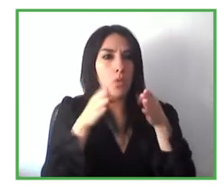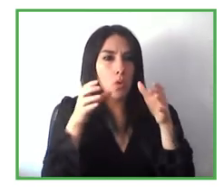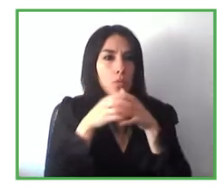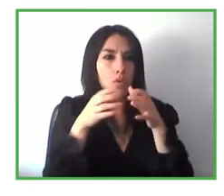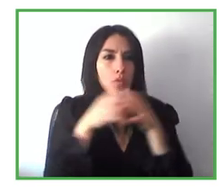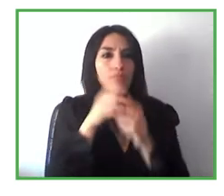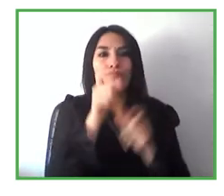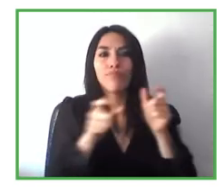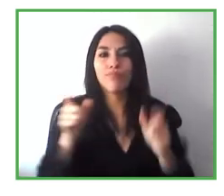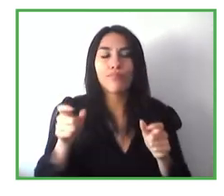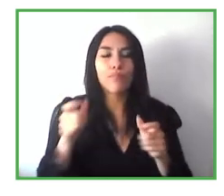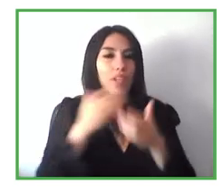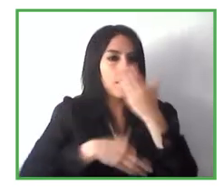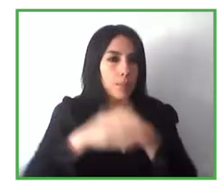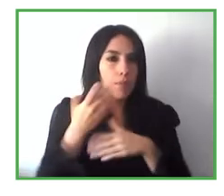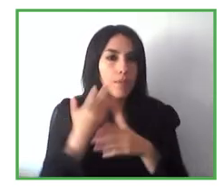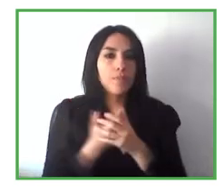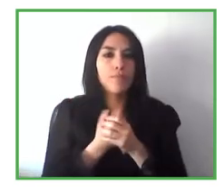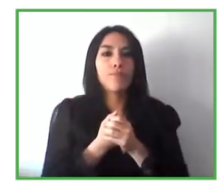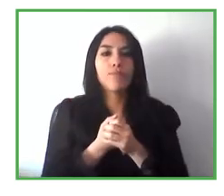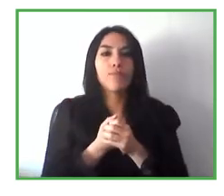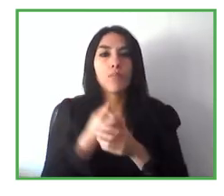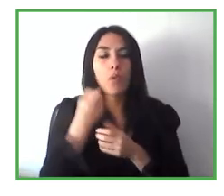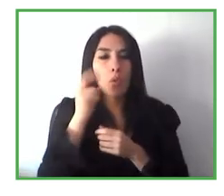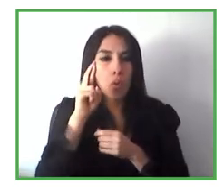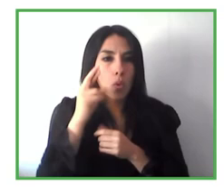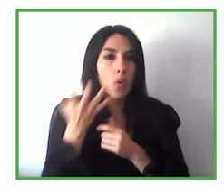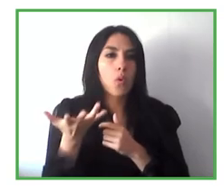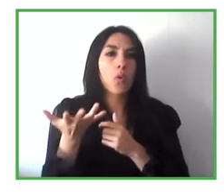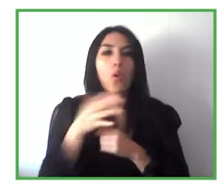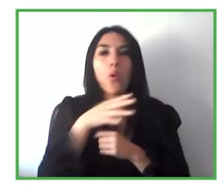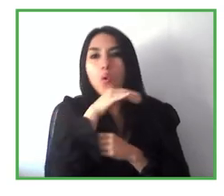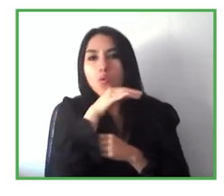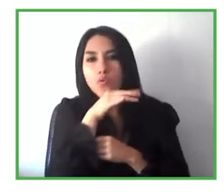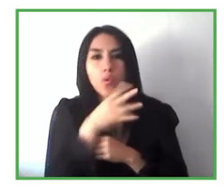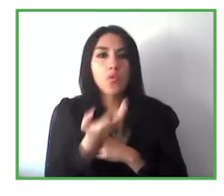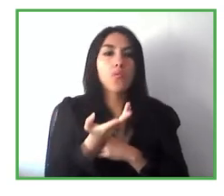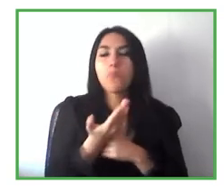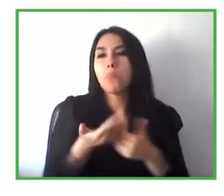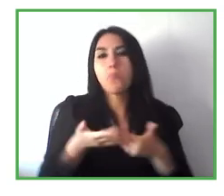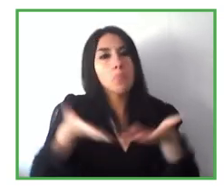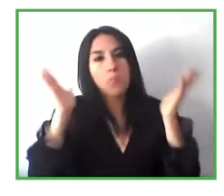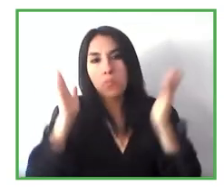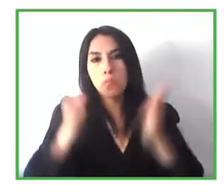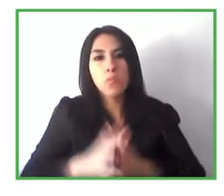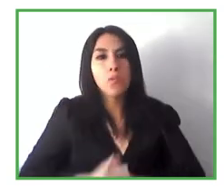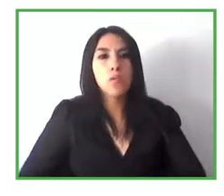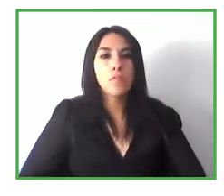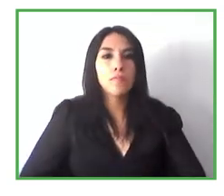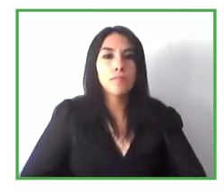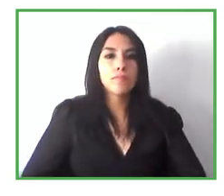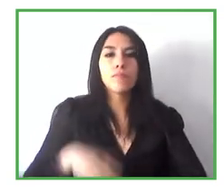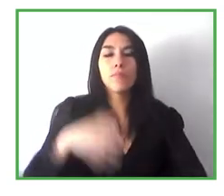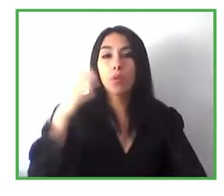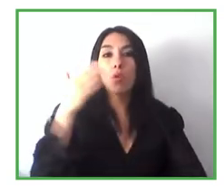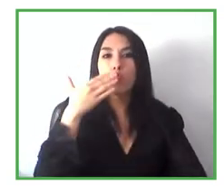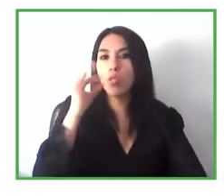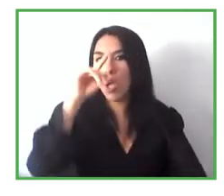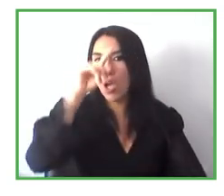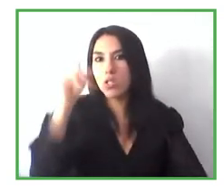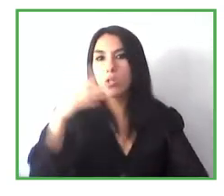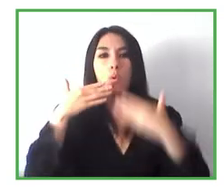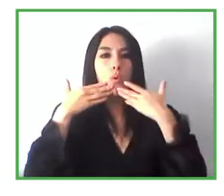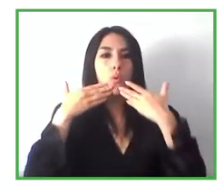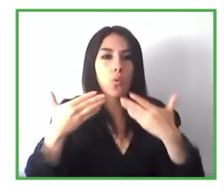people with disabilities or with maybe the elderly? Yeah, that's a great question. Thank you, Ricardo.